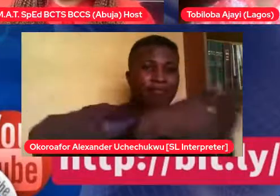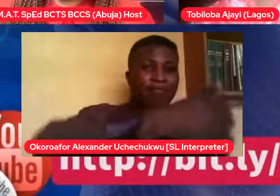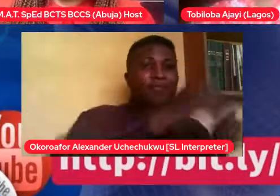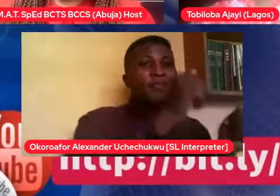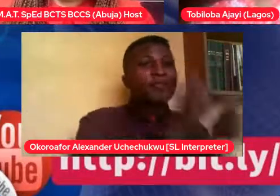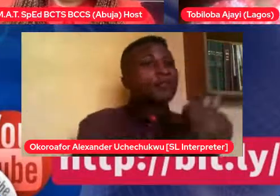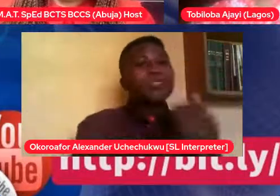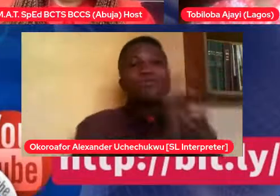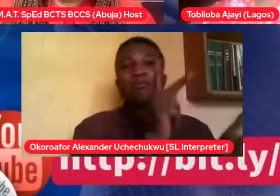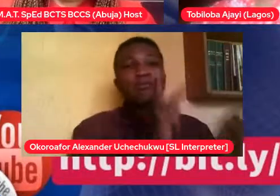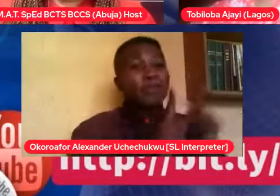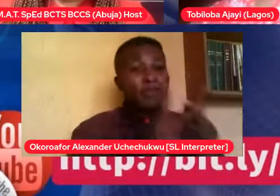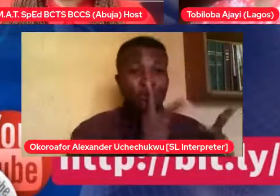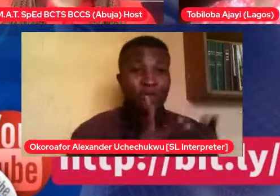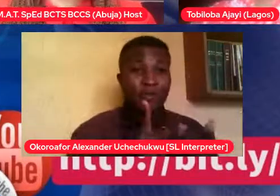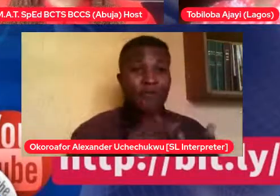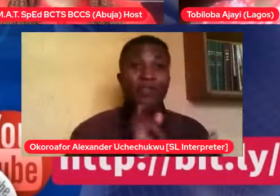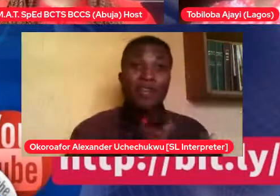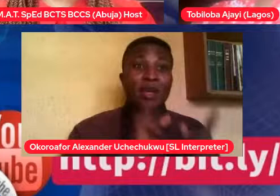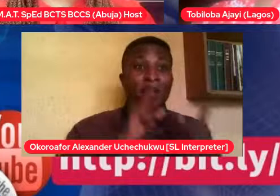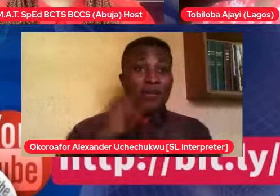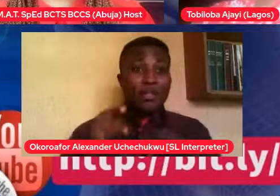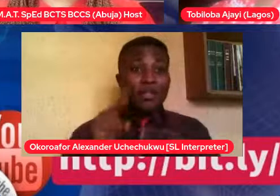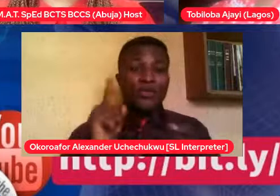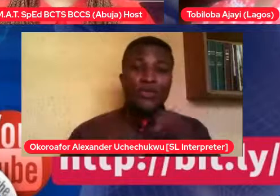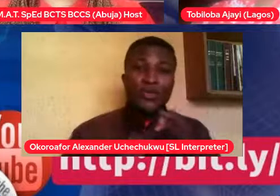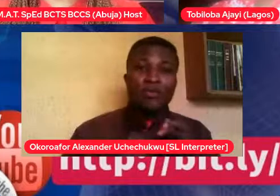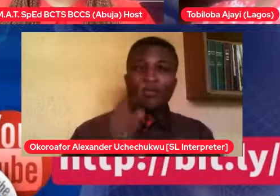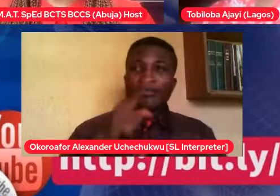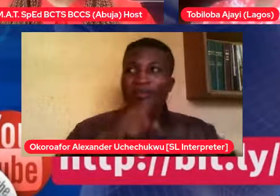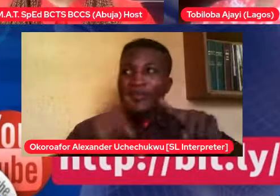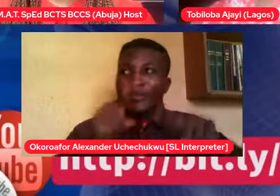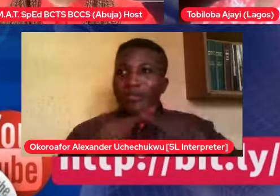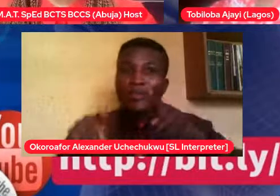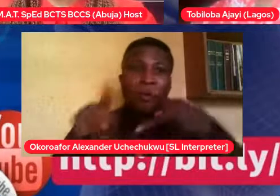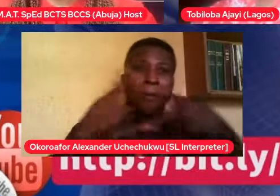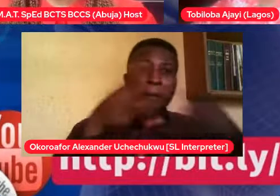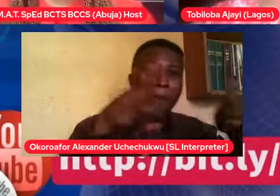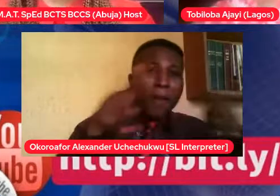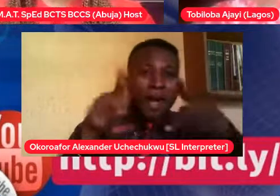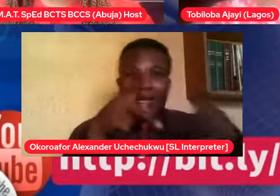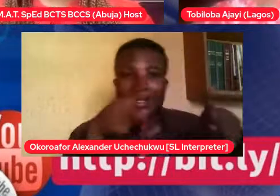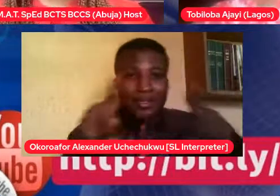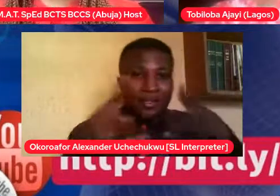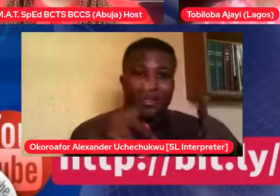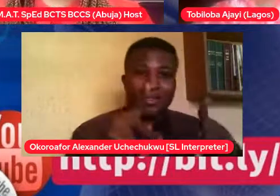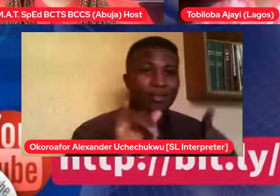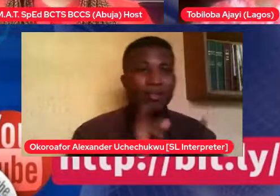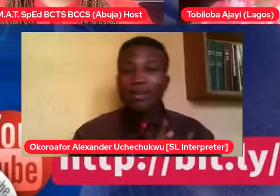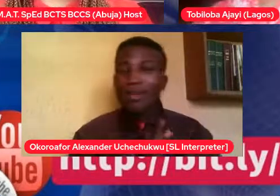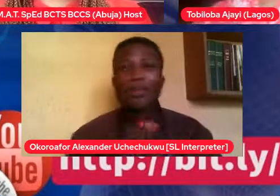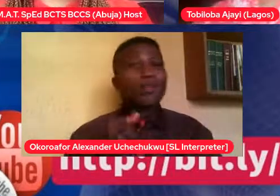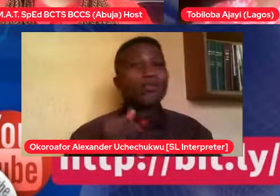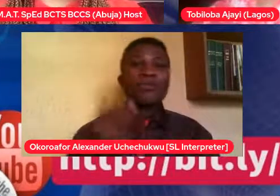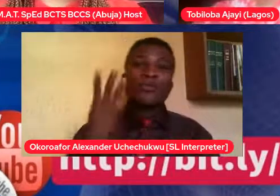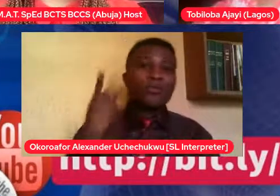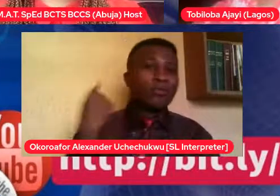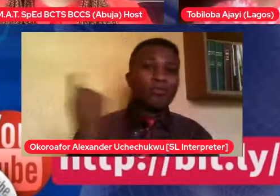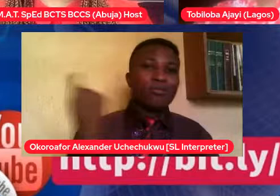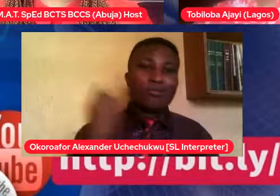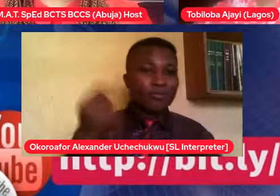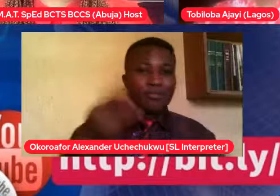but, like, there were no parties I was allowed to be excluded from. I pity, I pity,